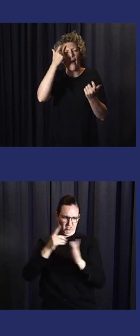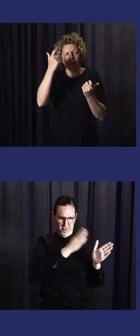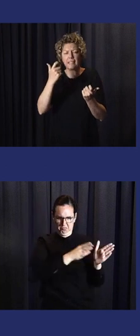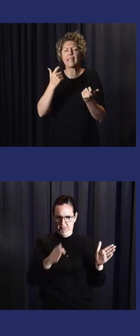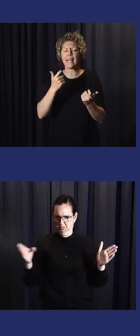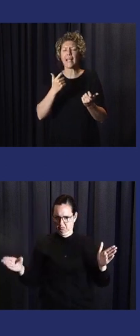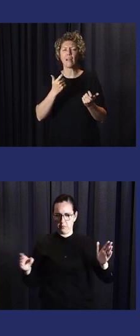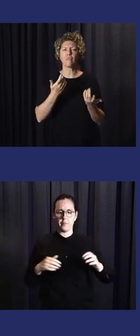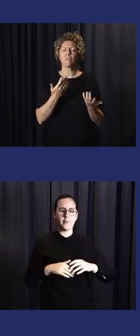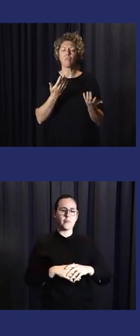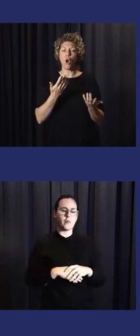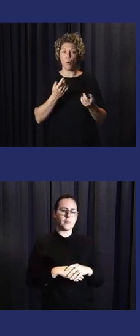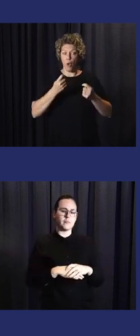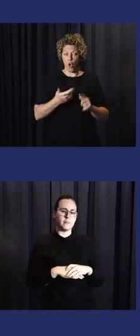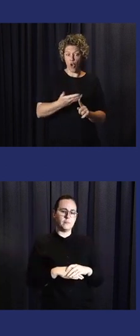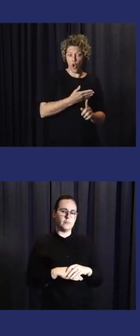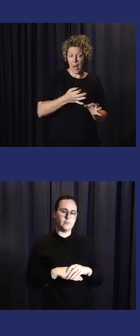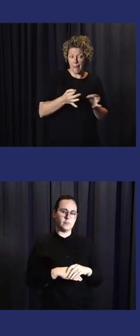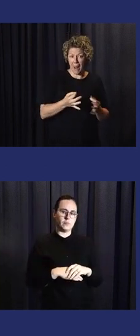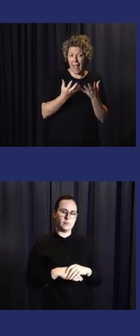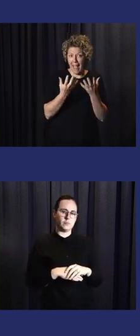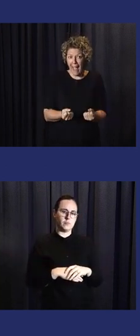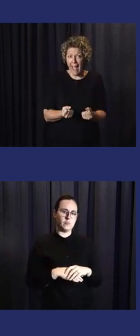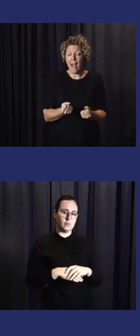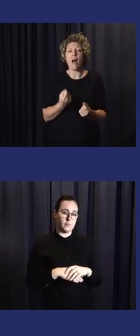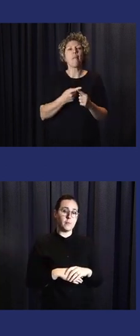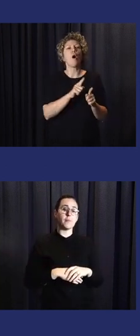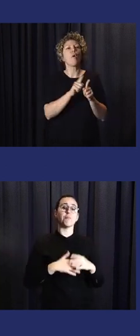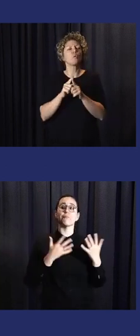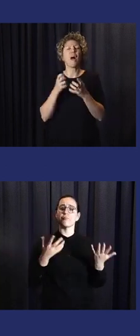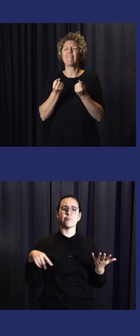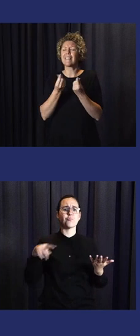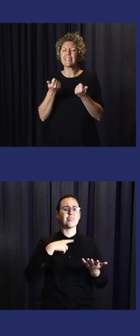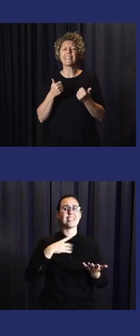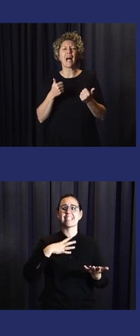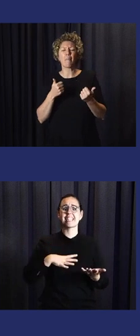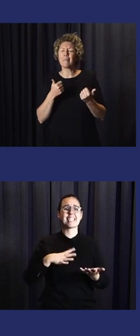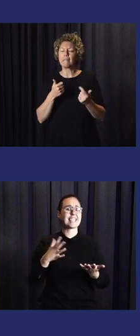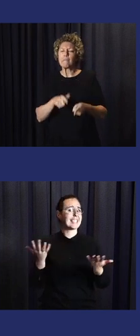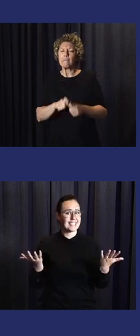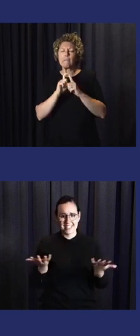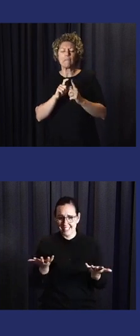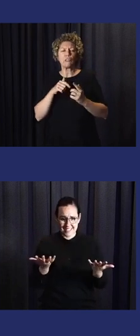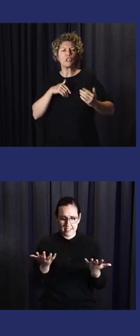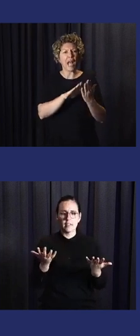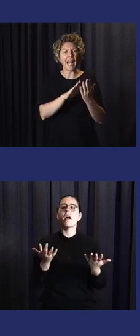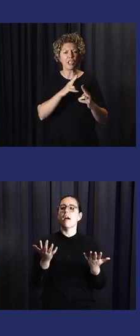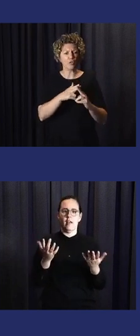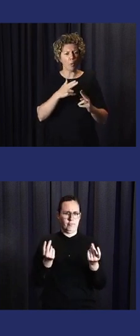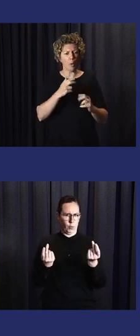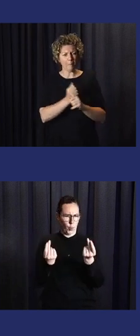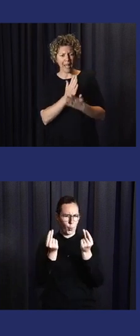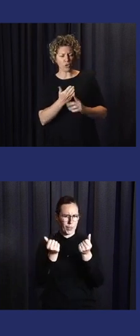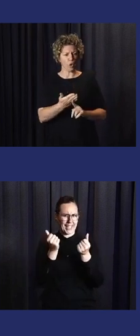is presenting some recommendations for enhancing universal early actions, and